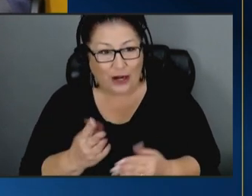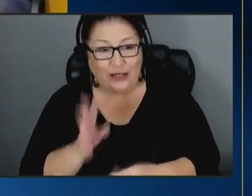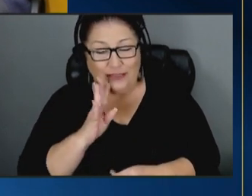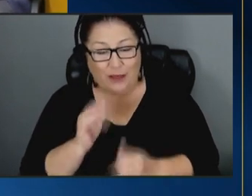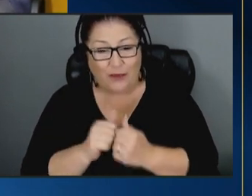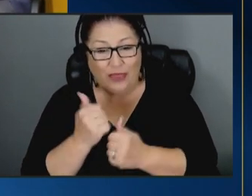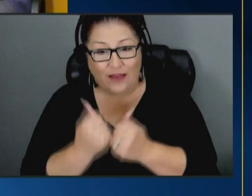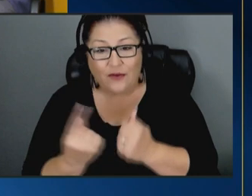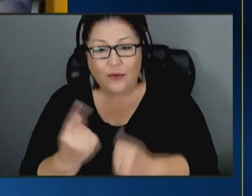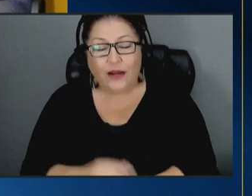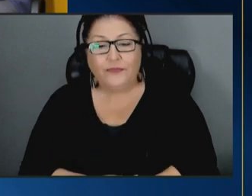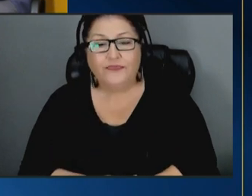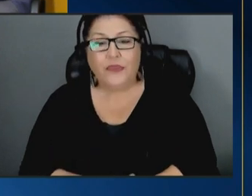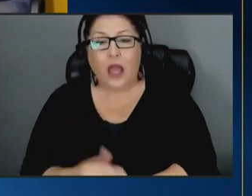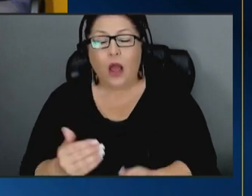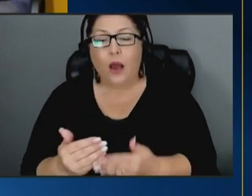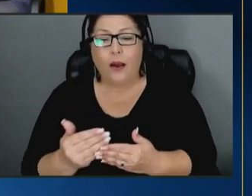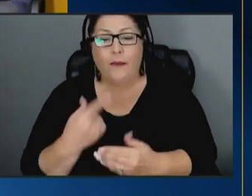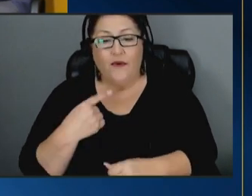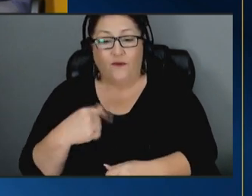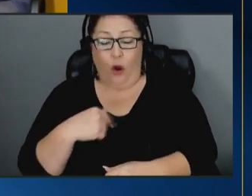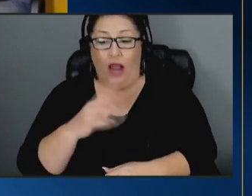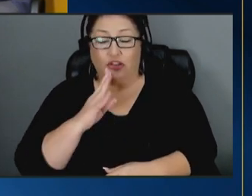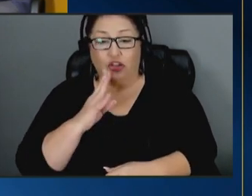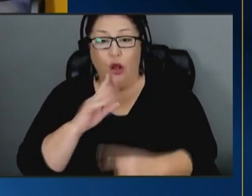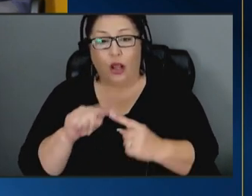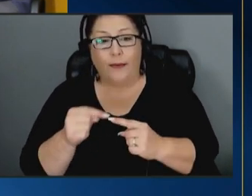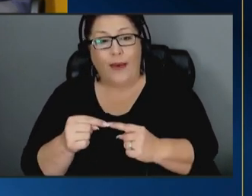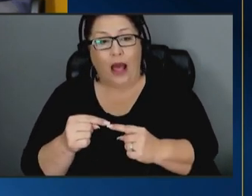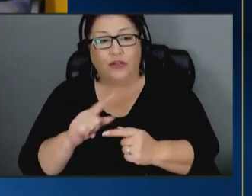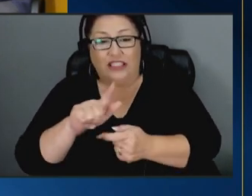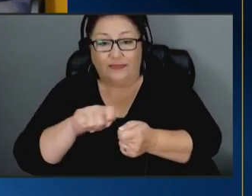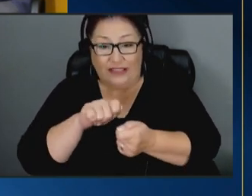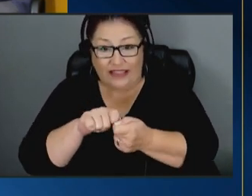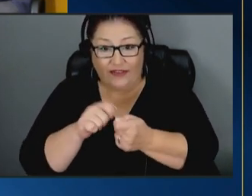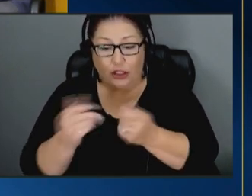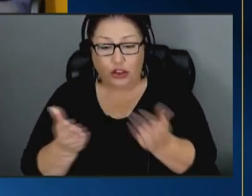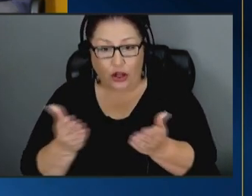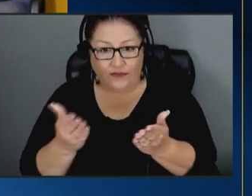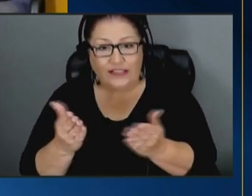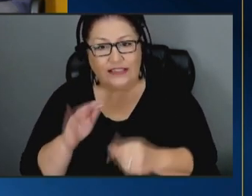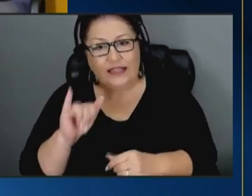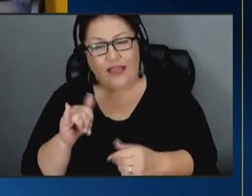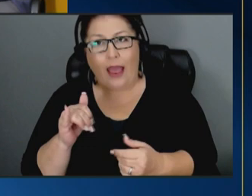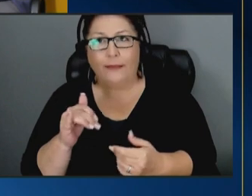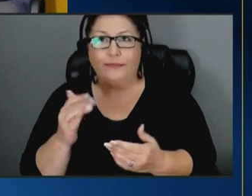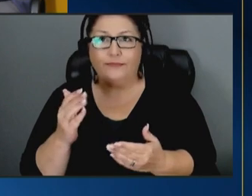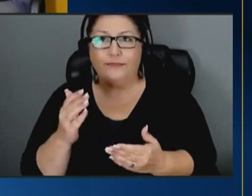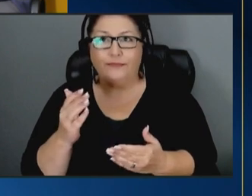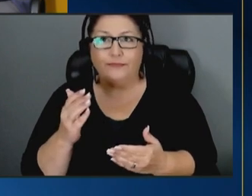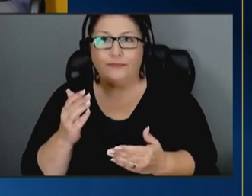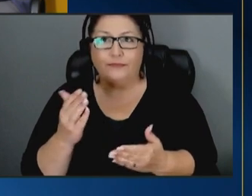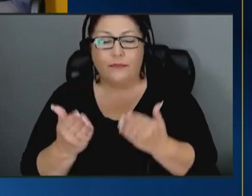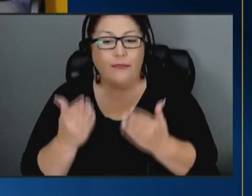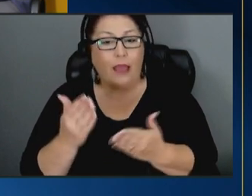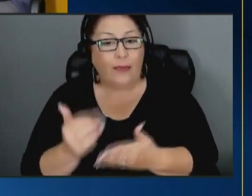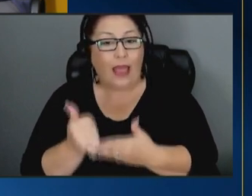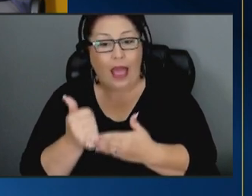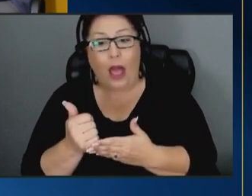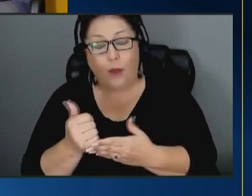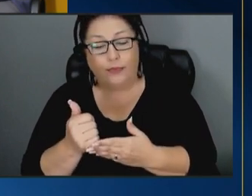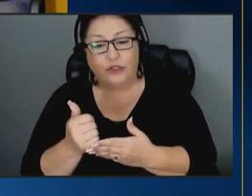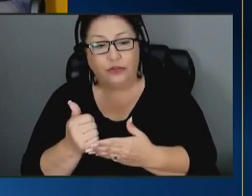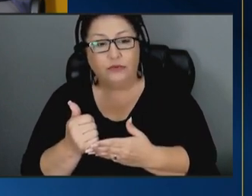before we before i talk about specific services that may help to assist